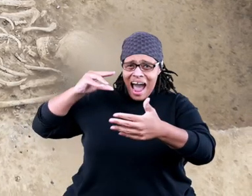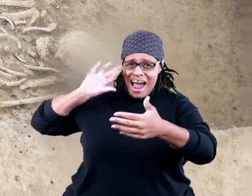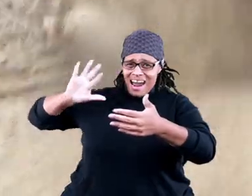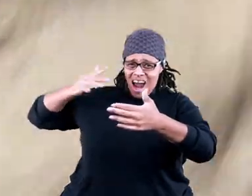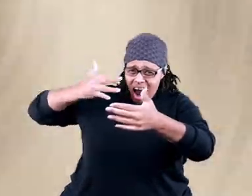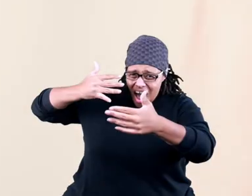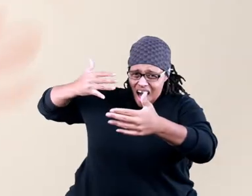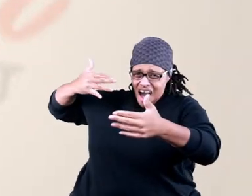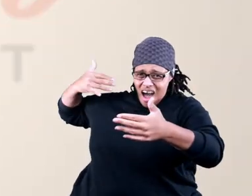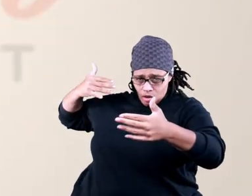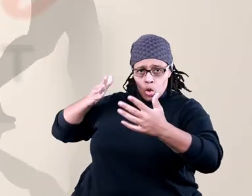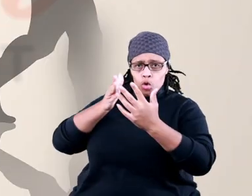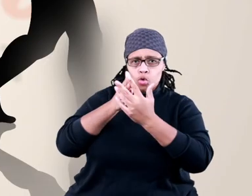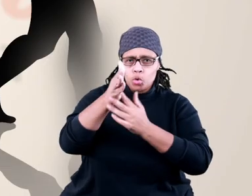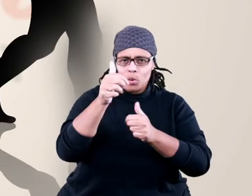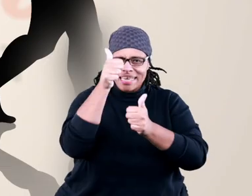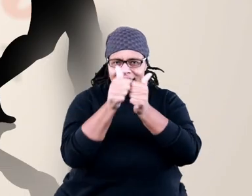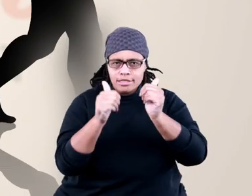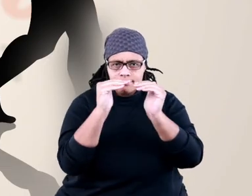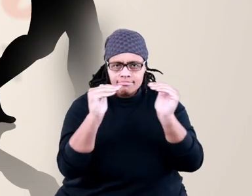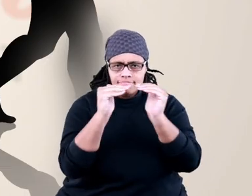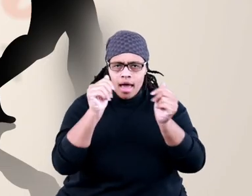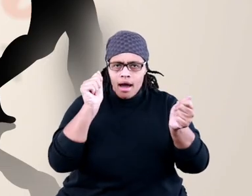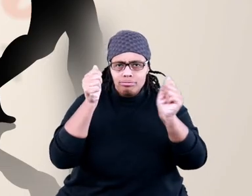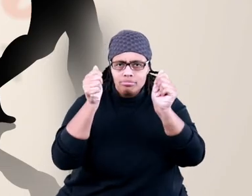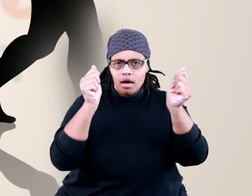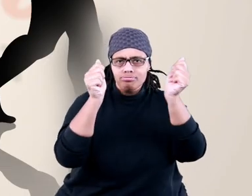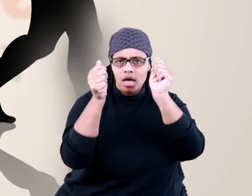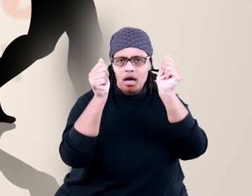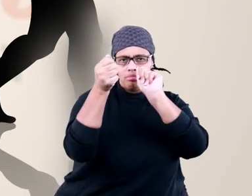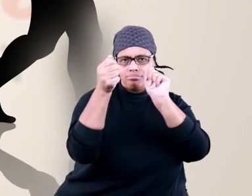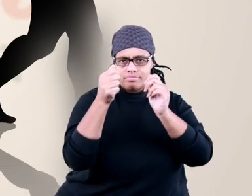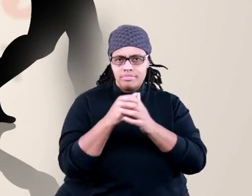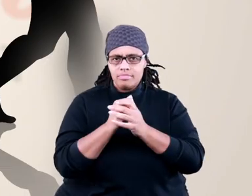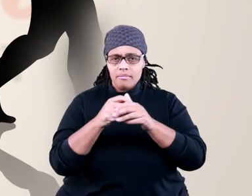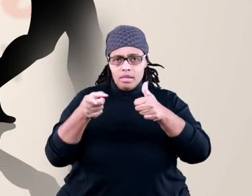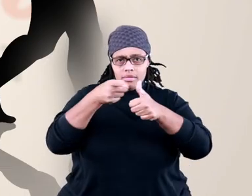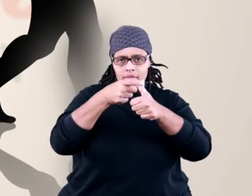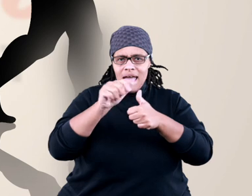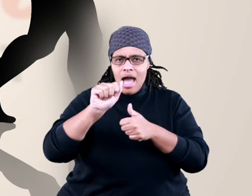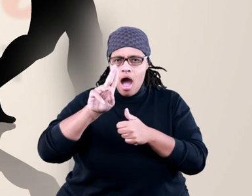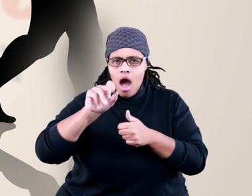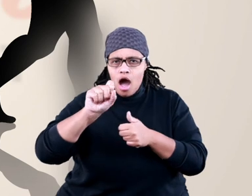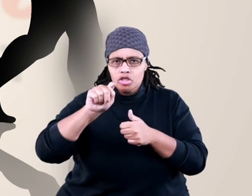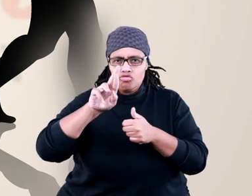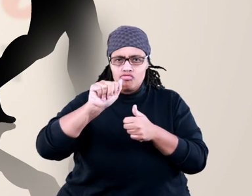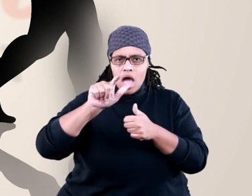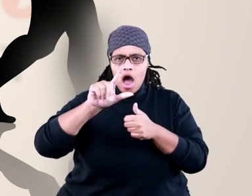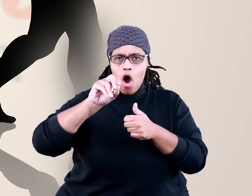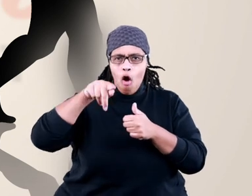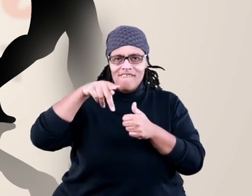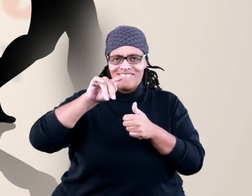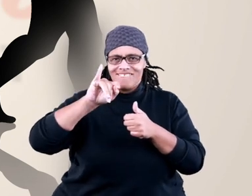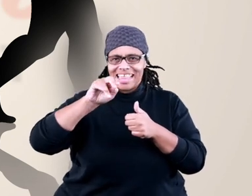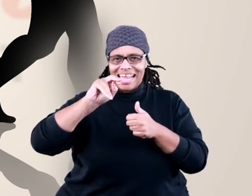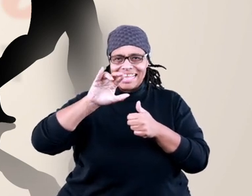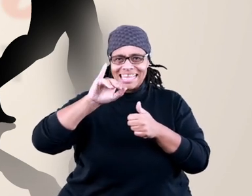their ancestors through every stage of evolution. These ancestors include